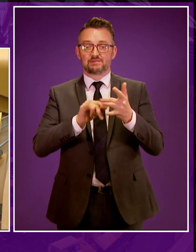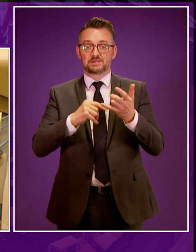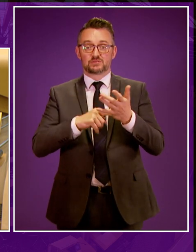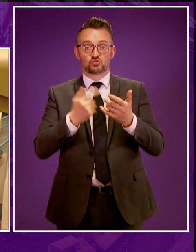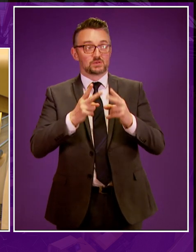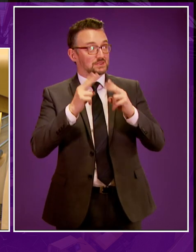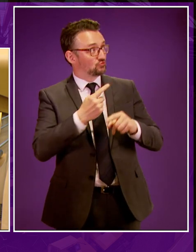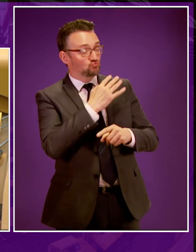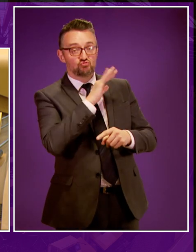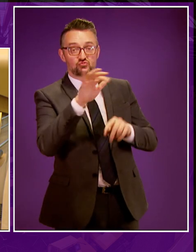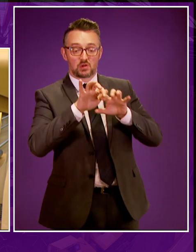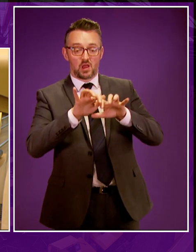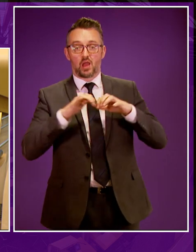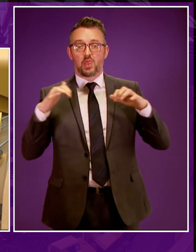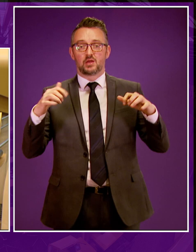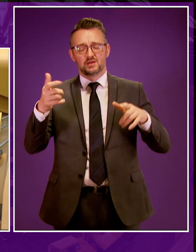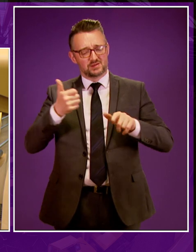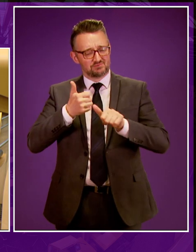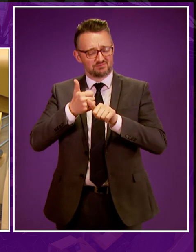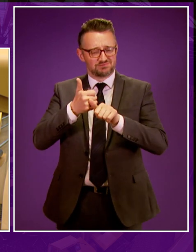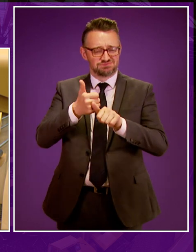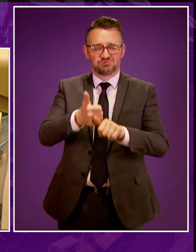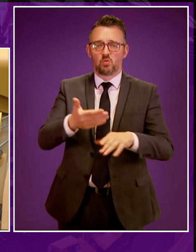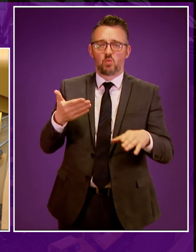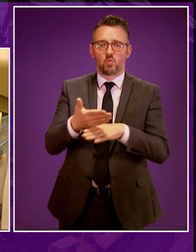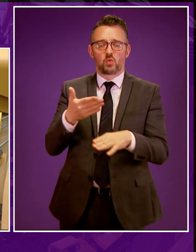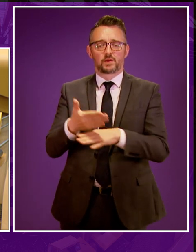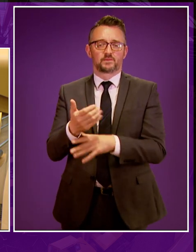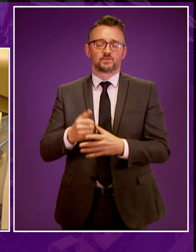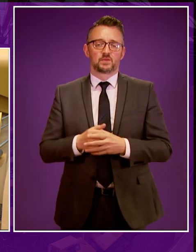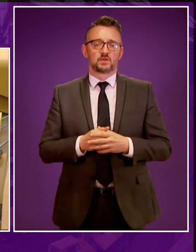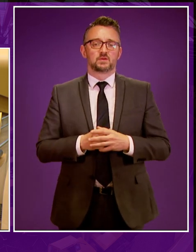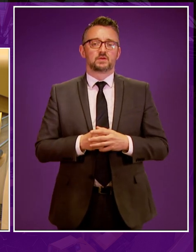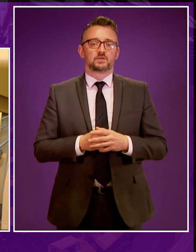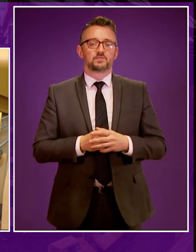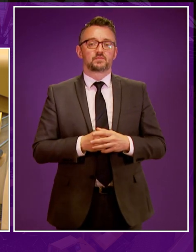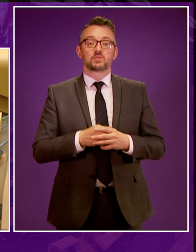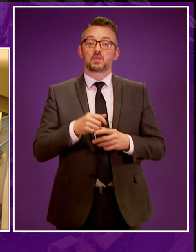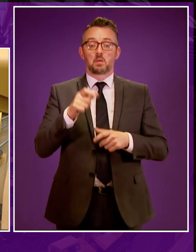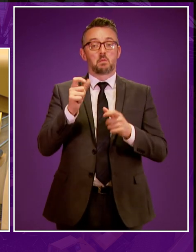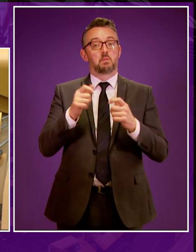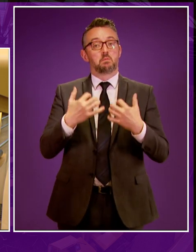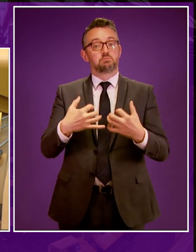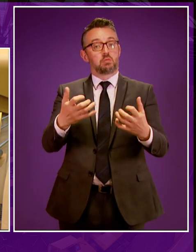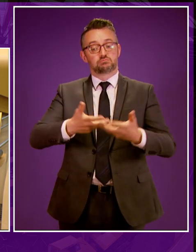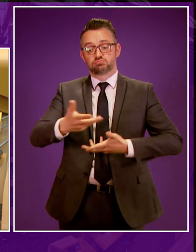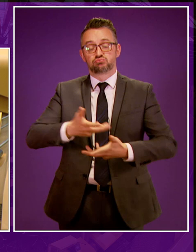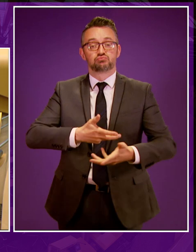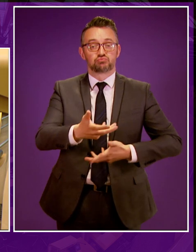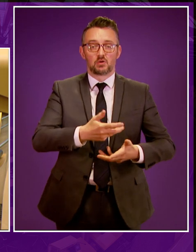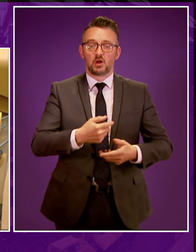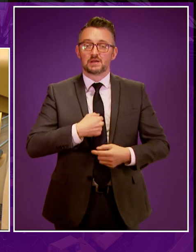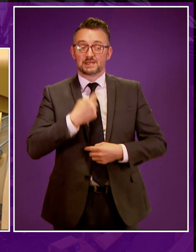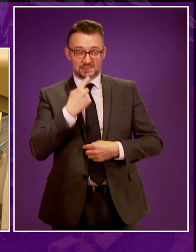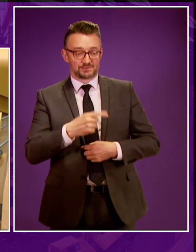in the gallery today for their hard work and continued work on this issue. The public consultation on this matter proved that